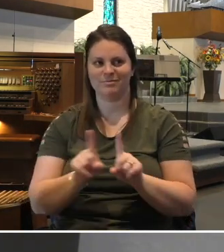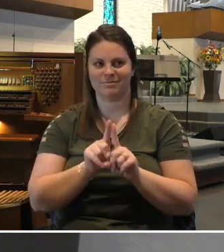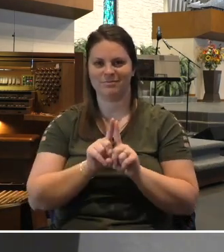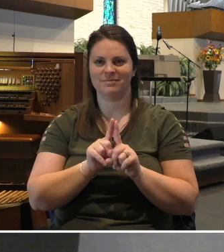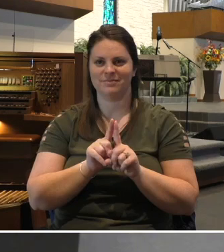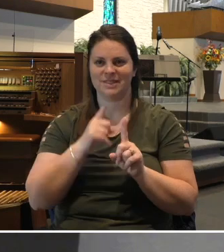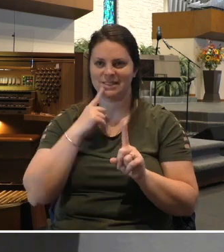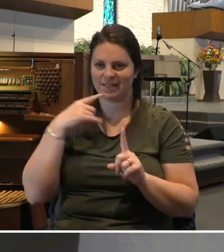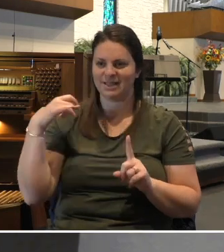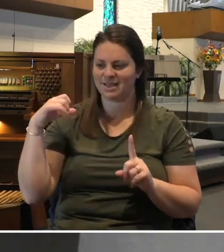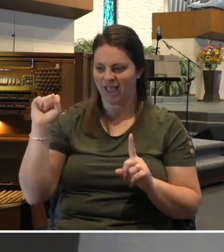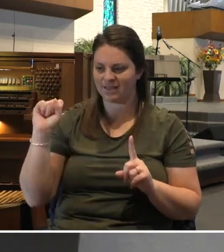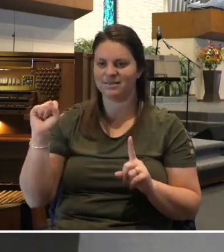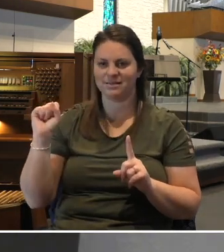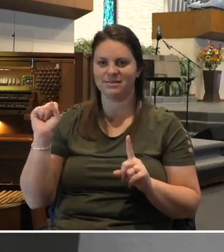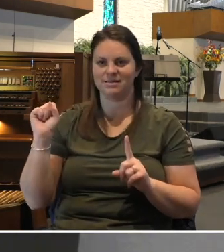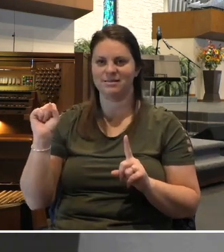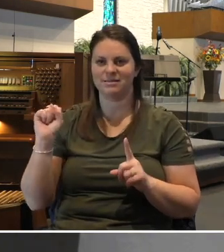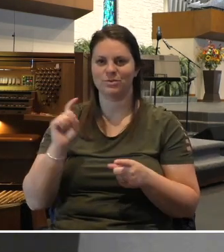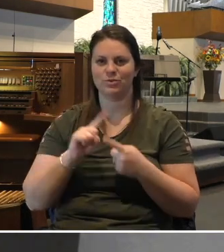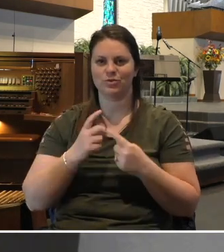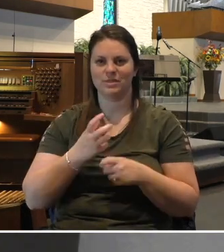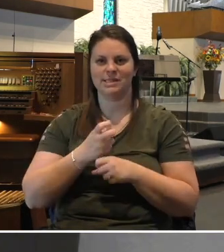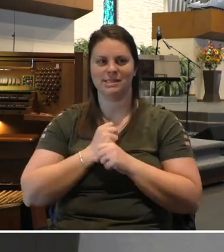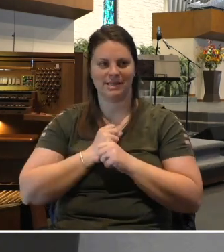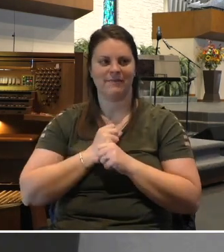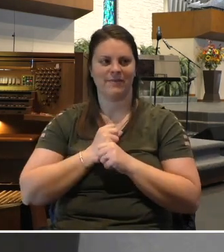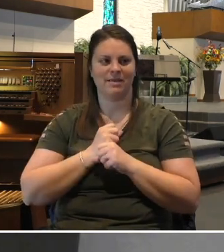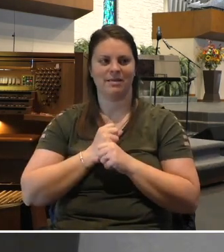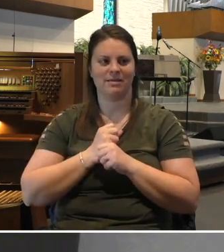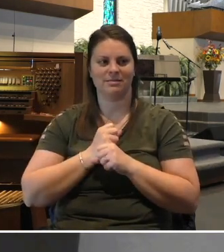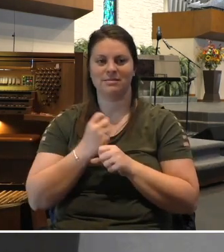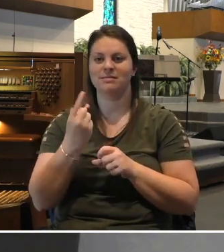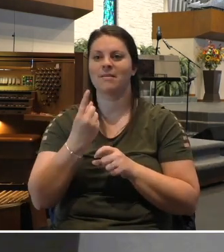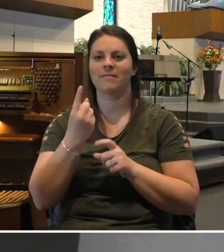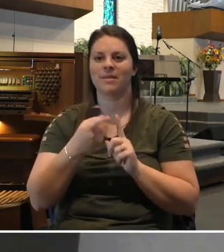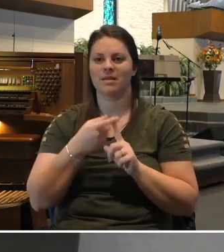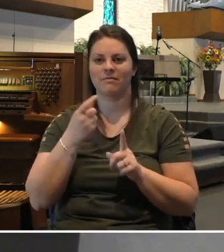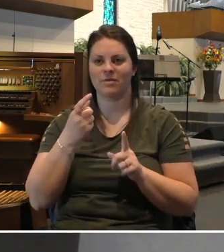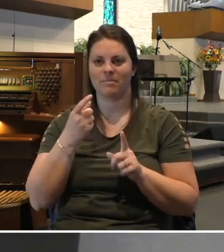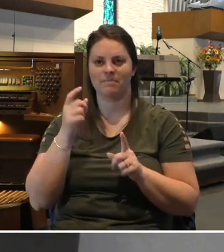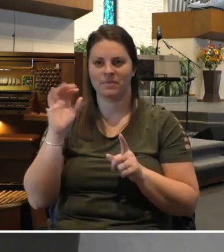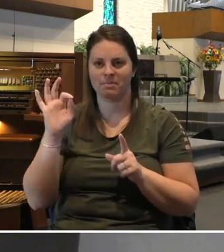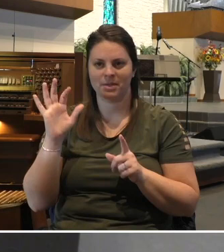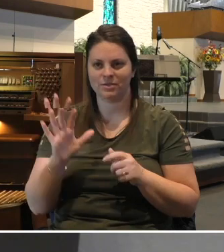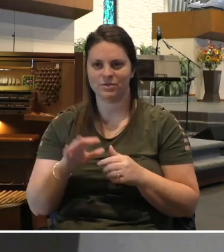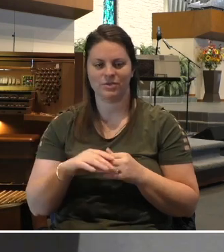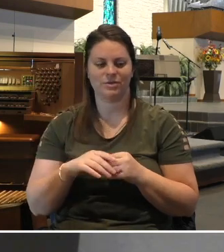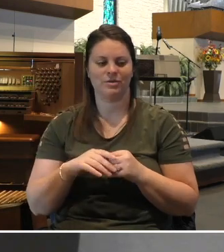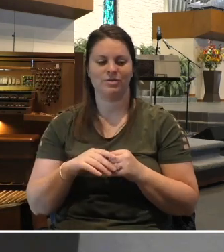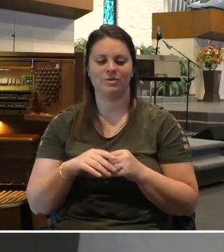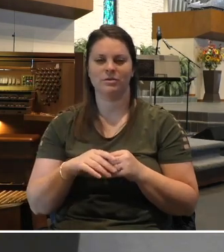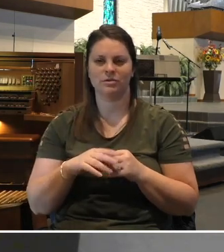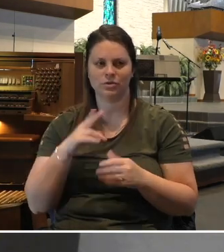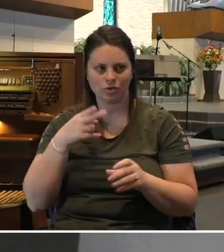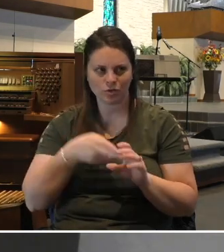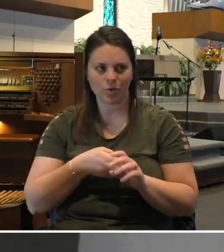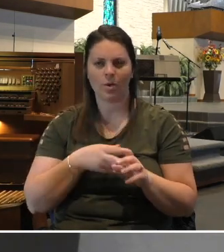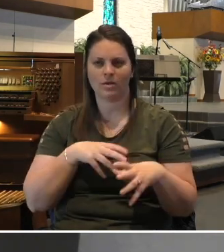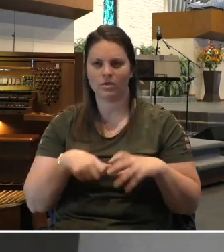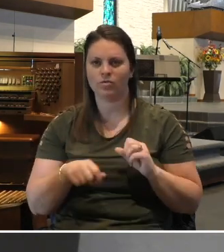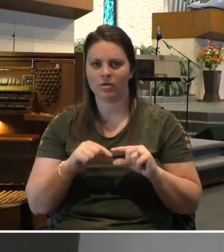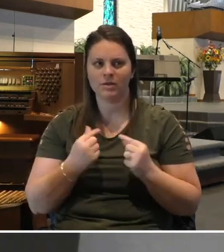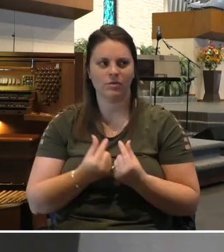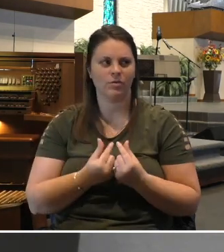Join the grief group. It can feel like the end of the road. And I want to remind you, the people